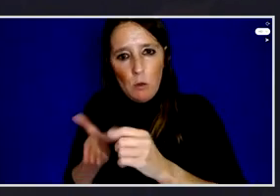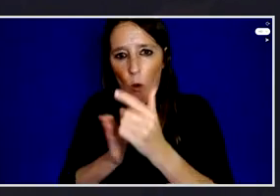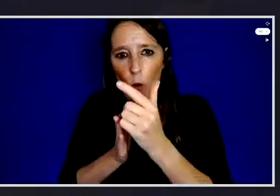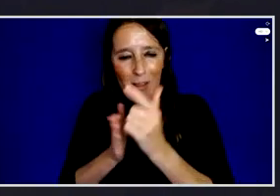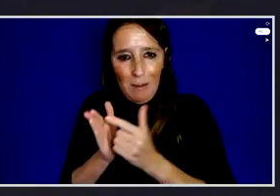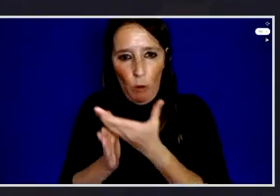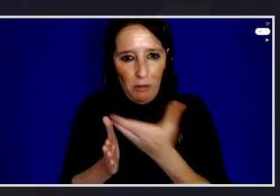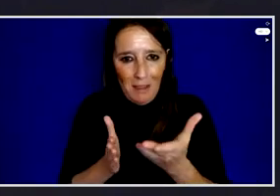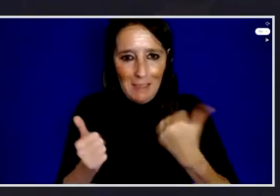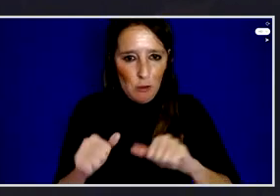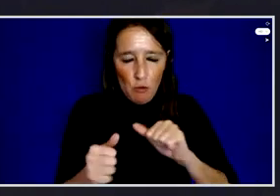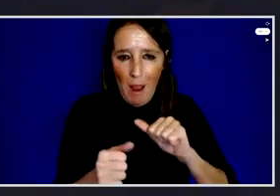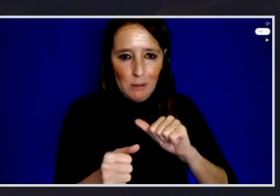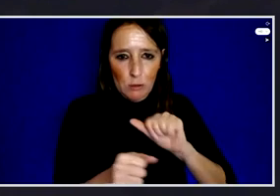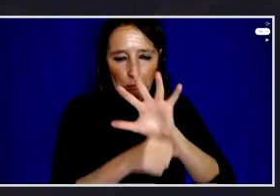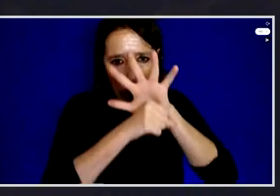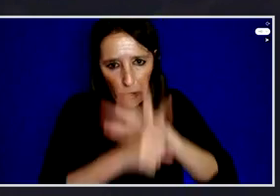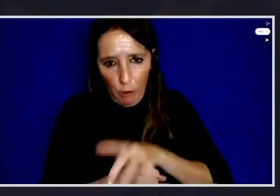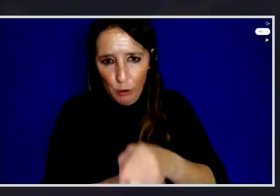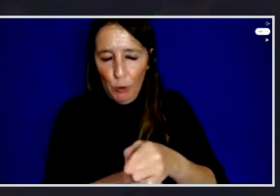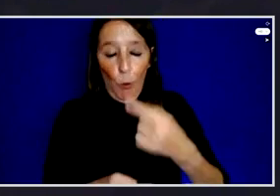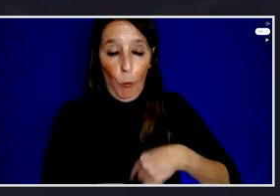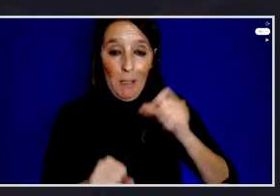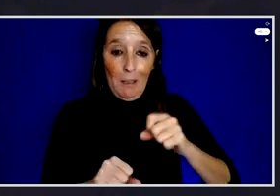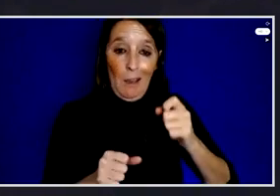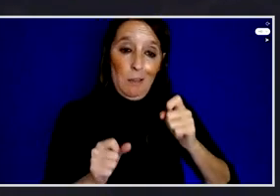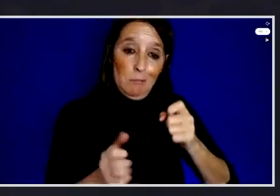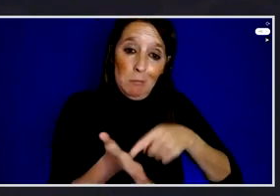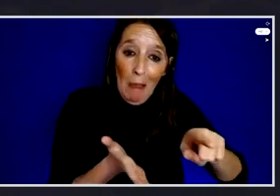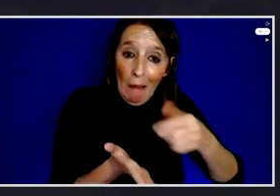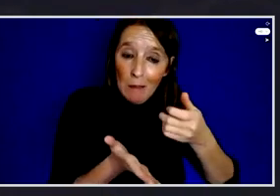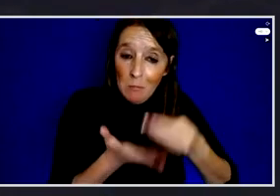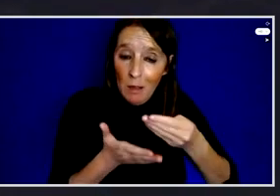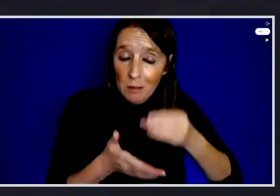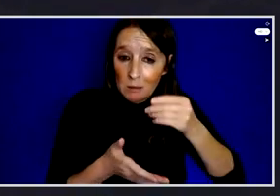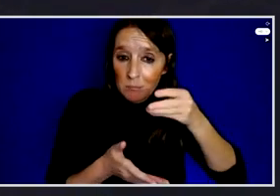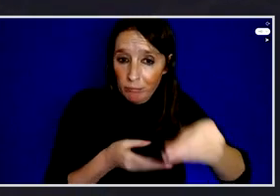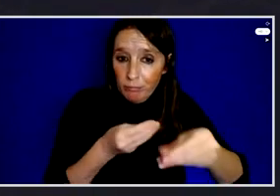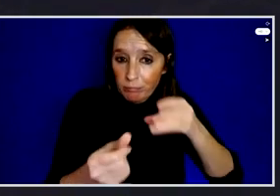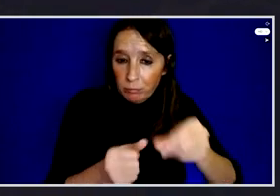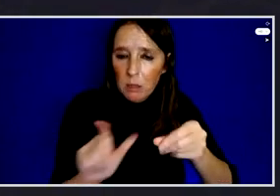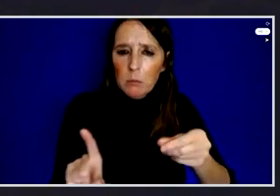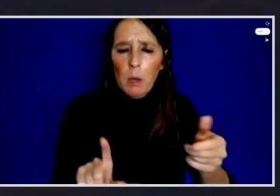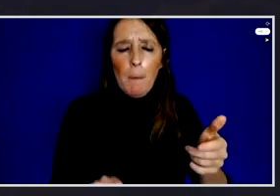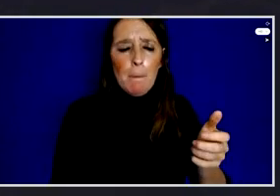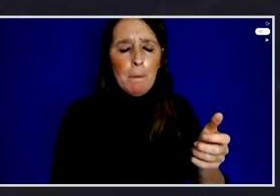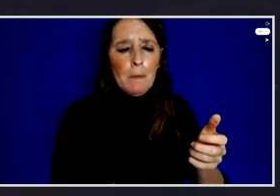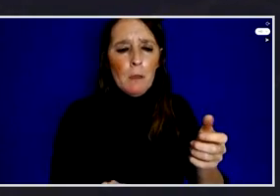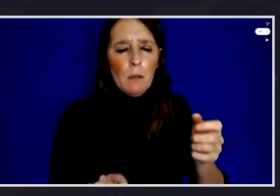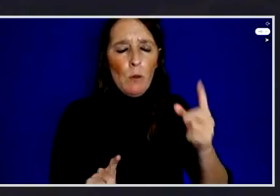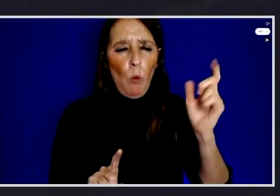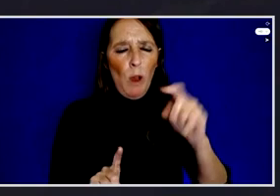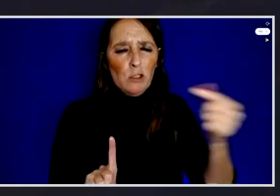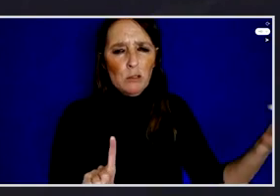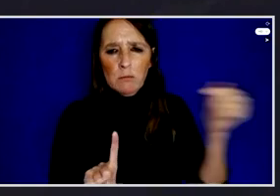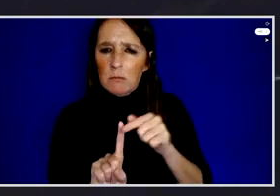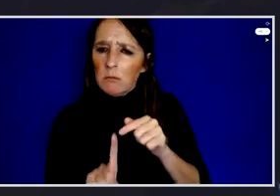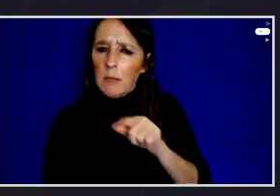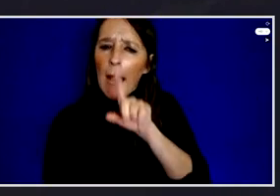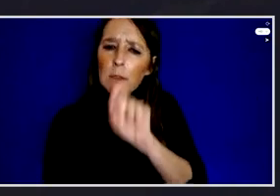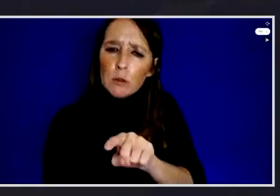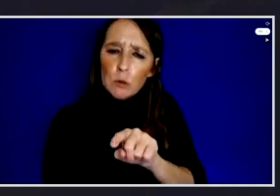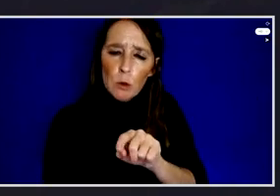that can be done, some of which we're doing. But, Stefan, coming back to this question of biggest corruption challenge that you see right now